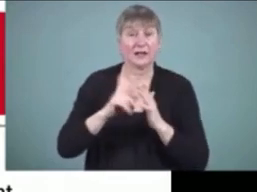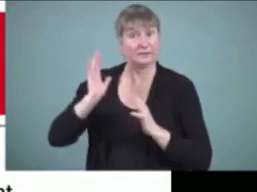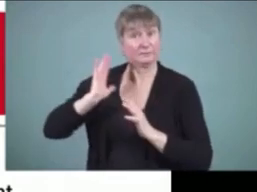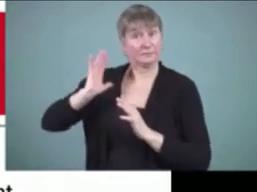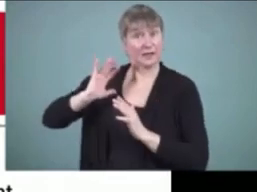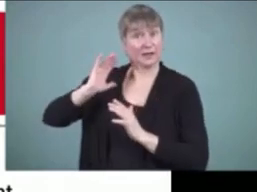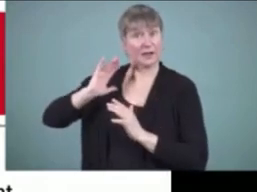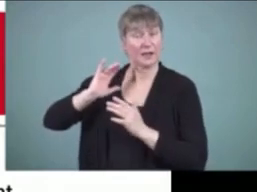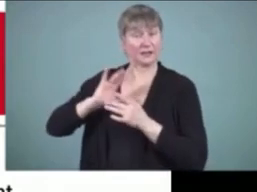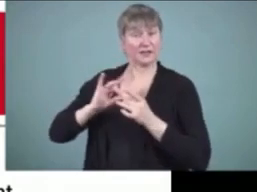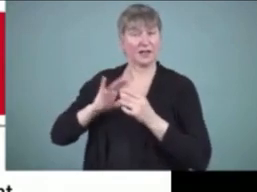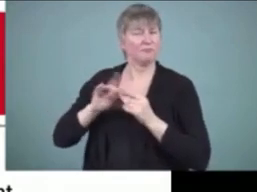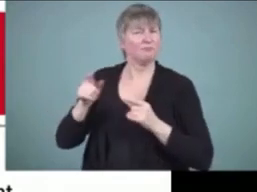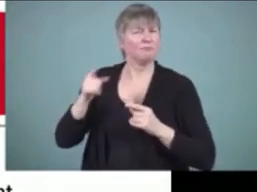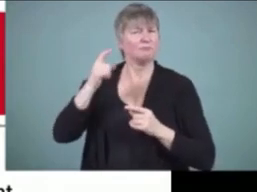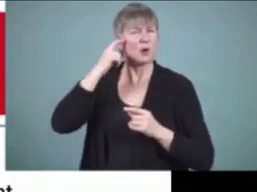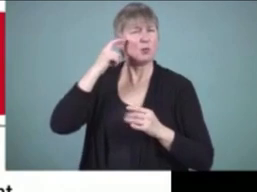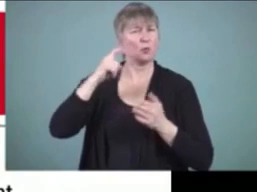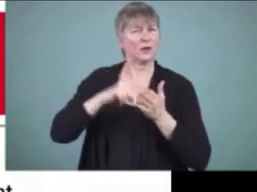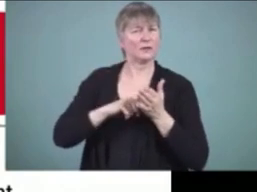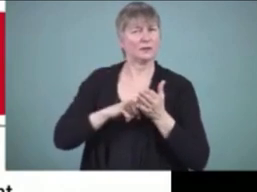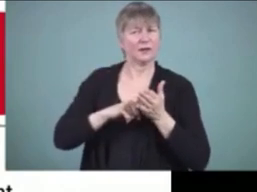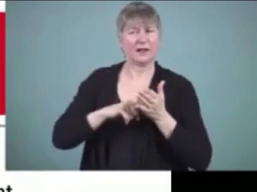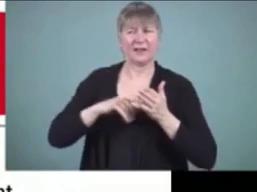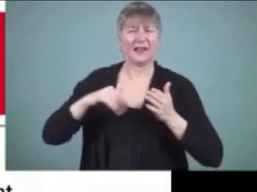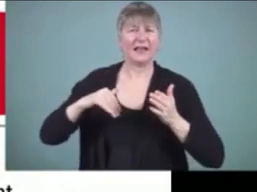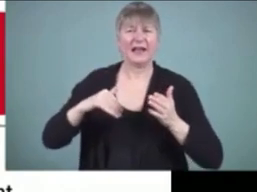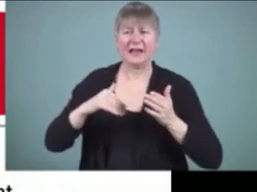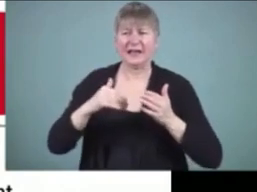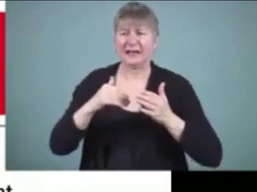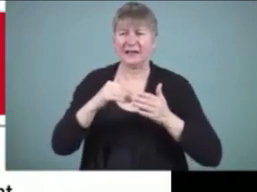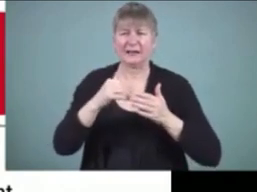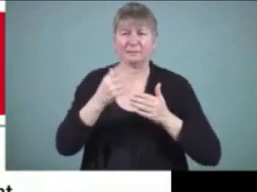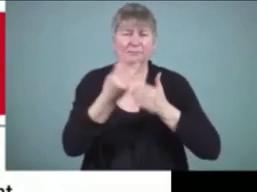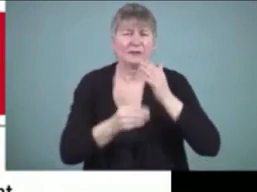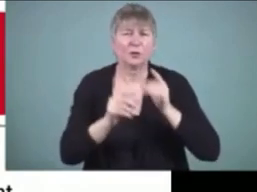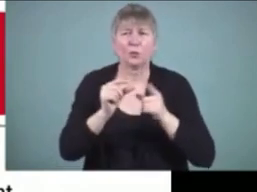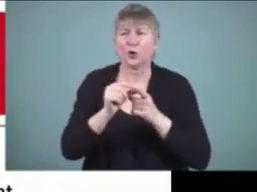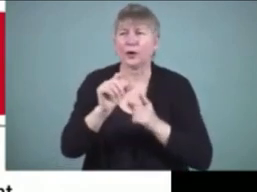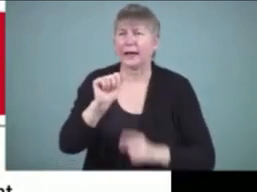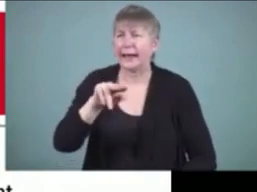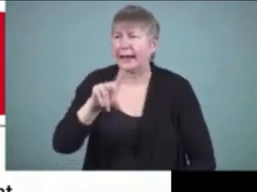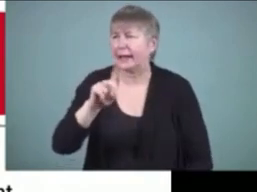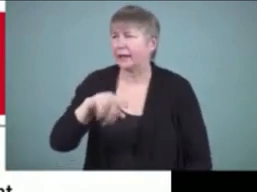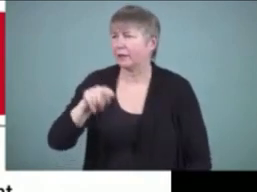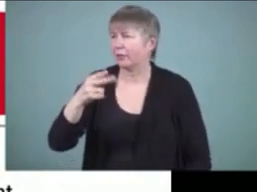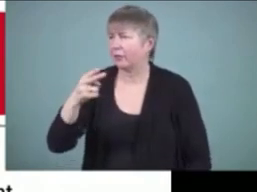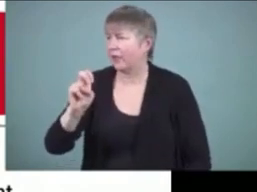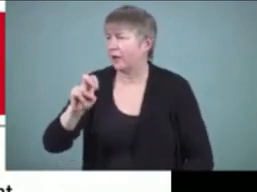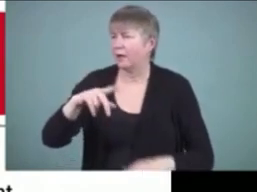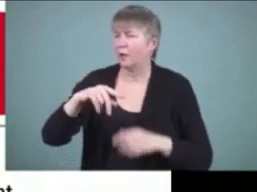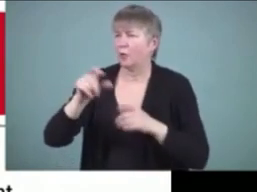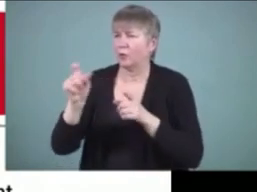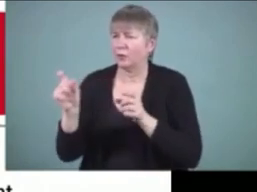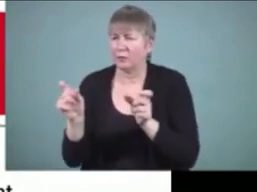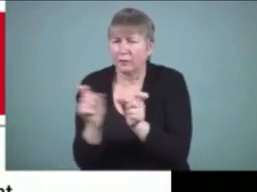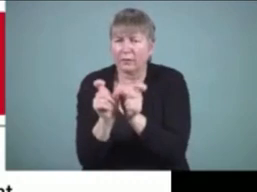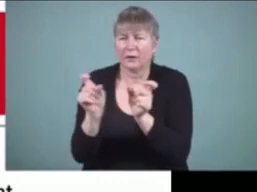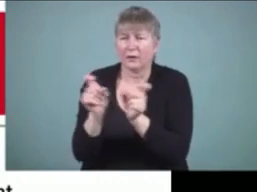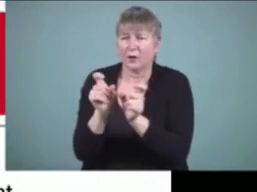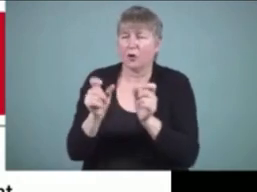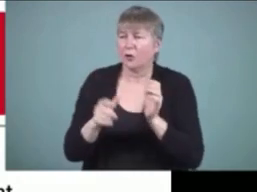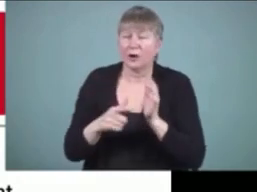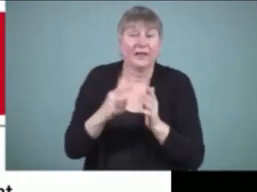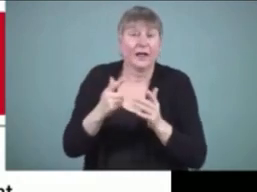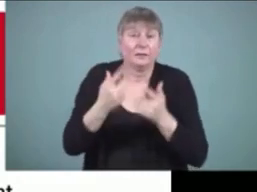they don't recognize they haven't said what they meant and then they don't know what to do about it even if they do know that there's a